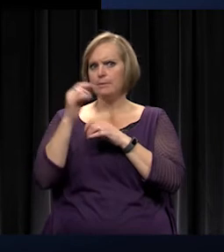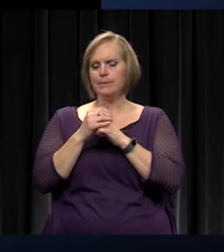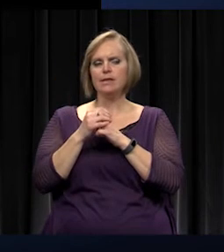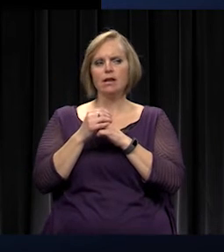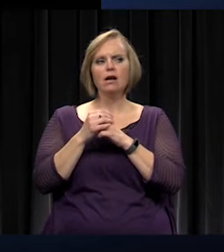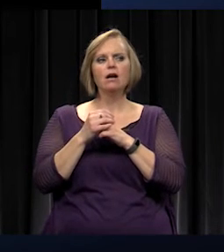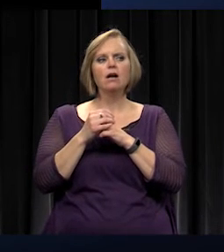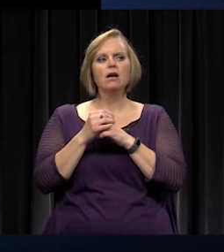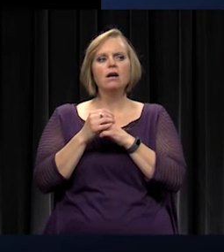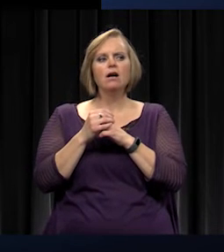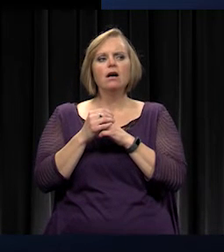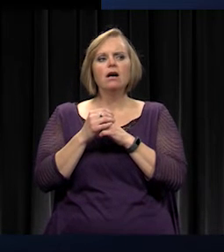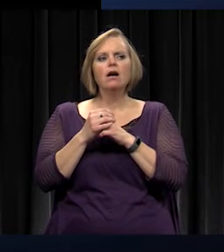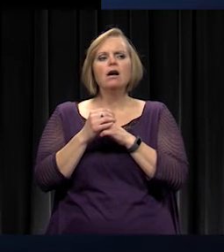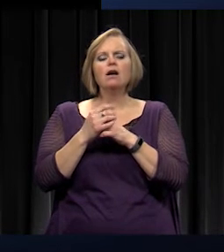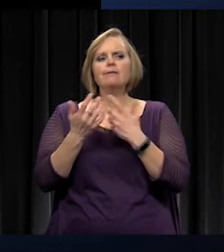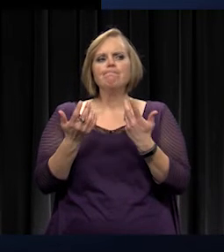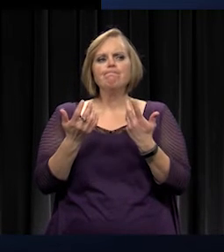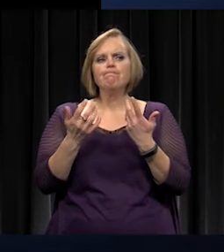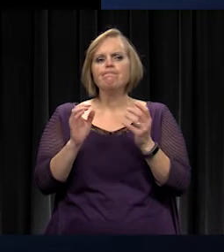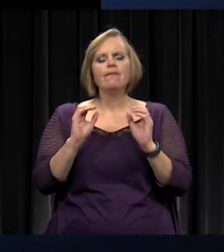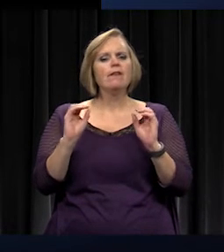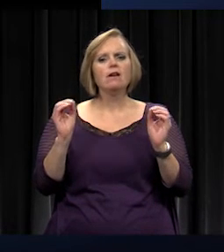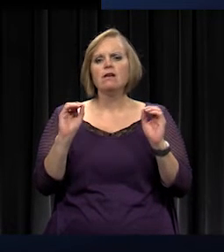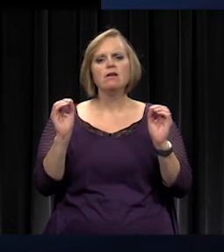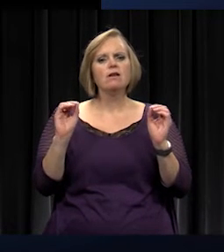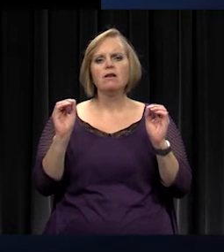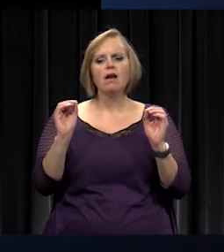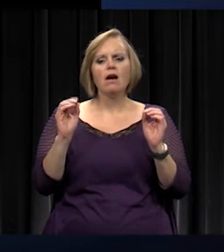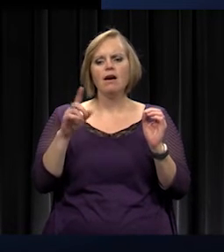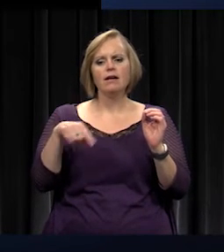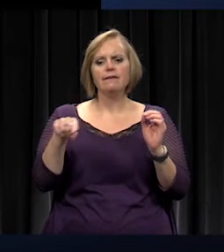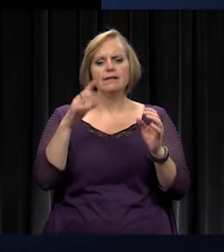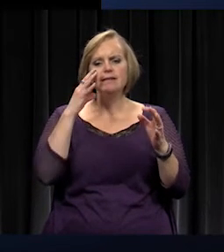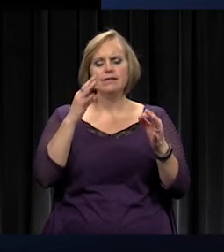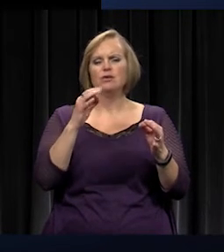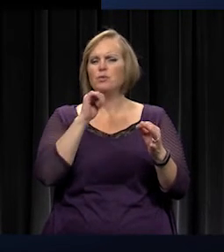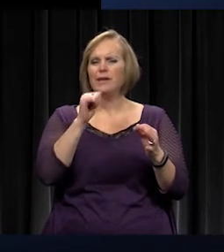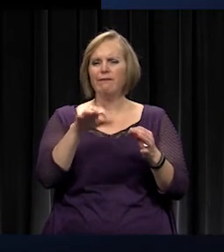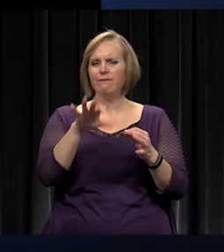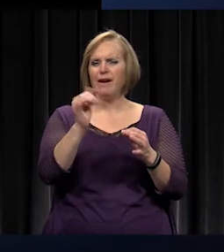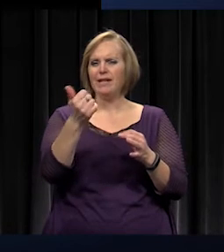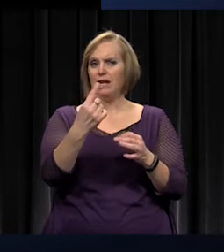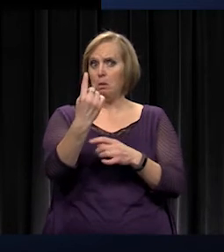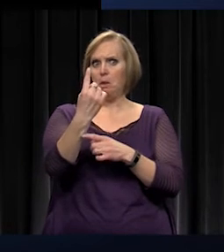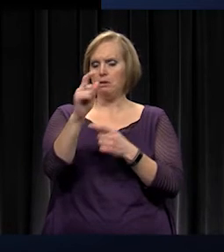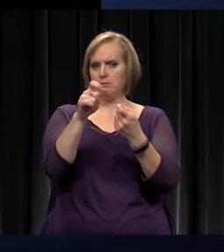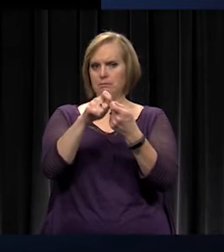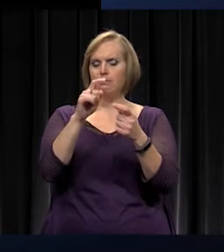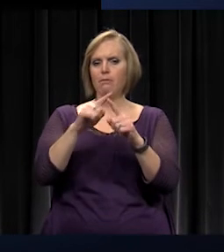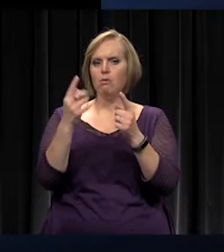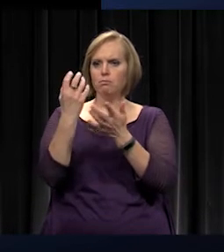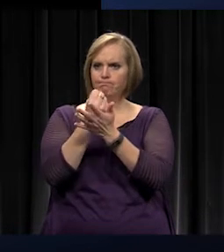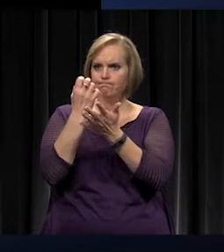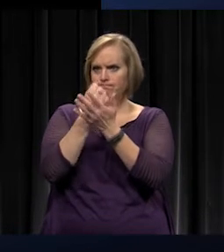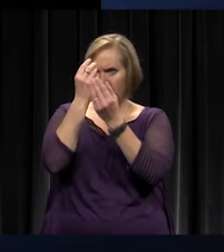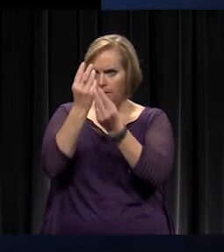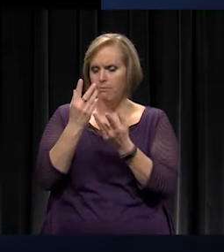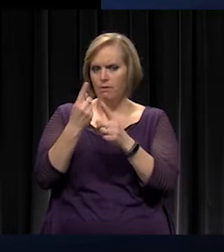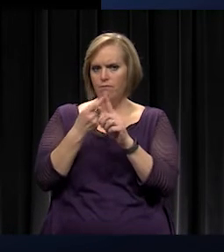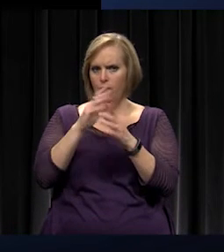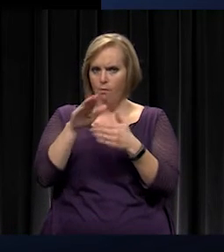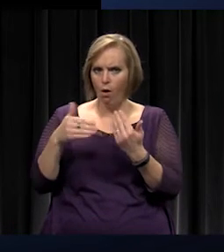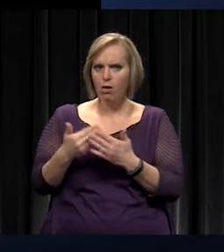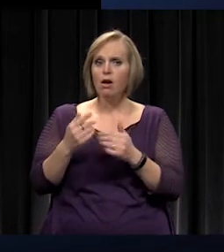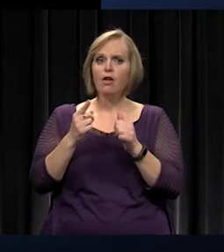None of these were decisions or we didn't land on any one in particular, but we got input from all of them. Actually, the